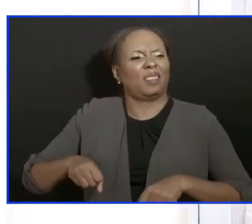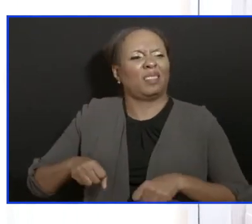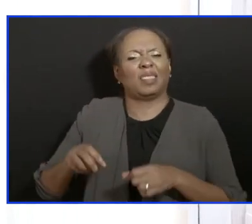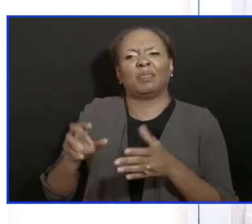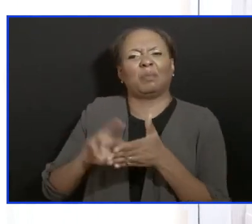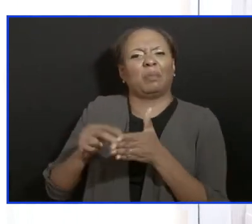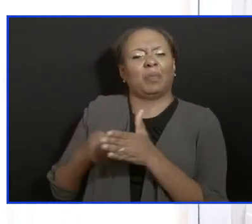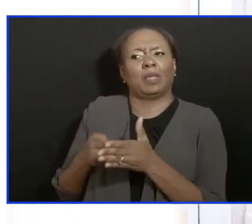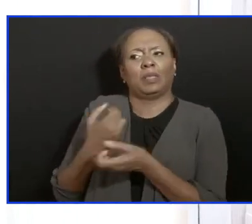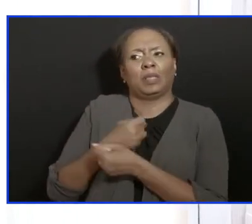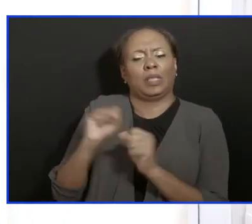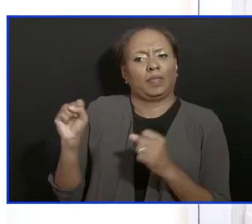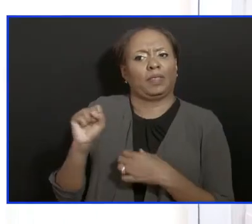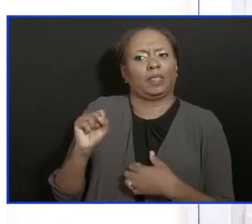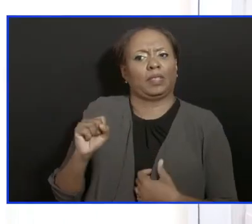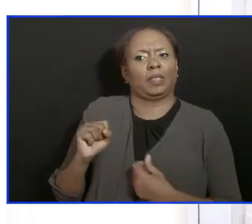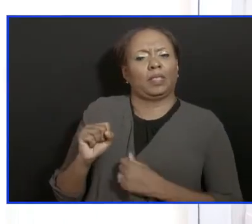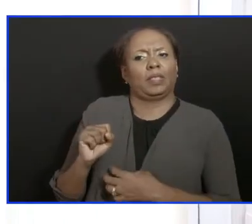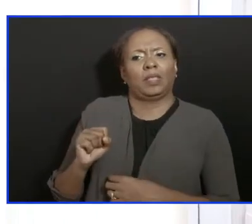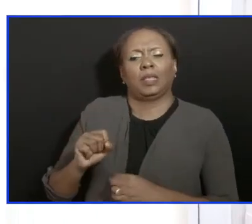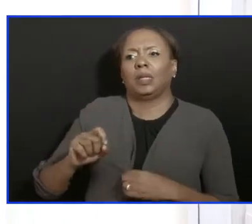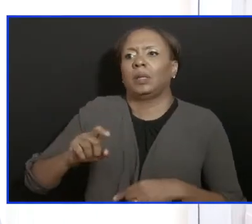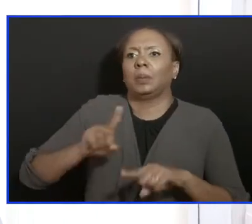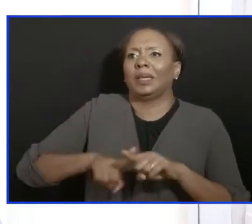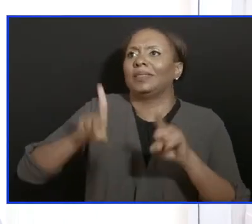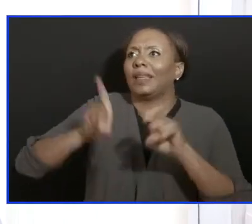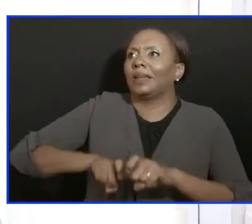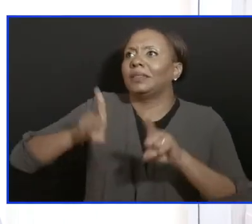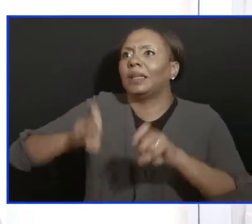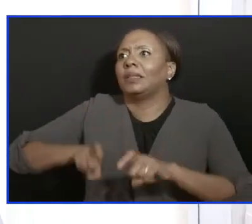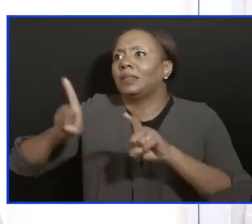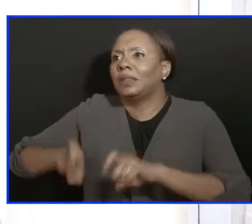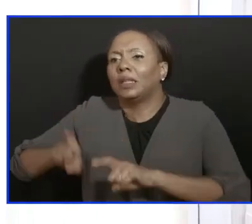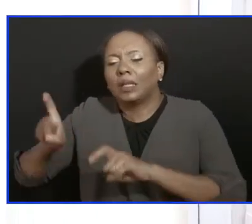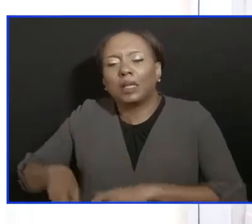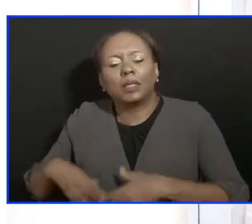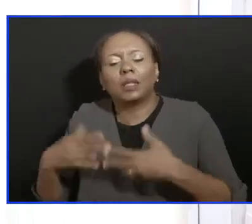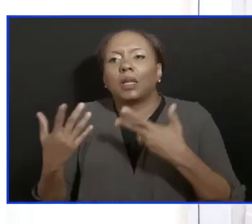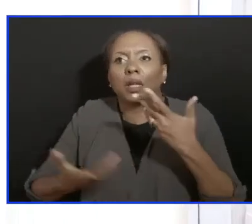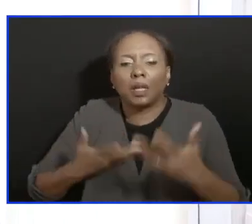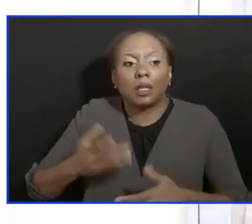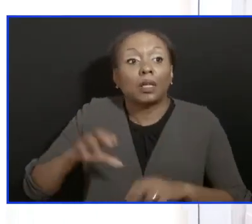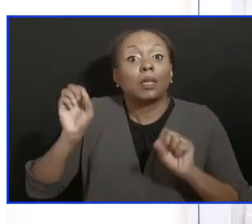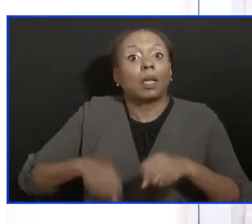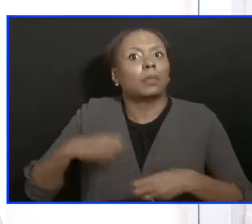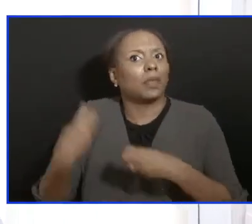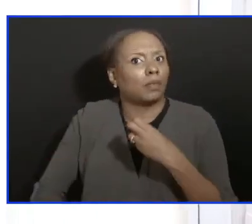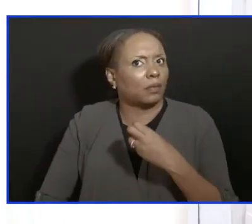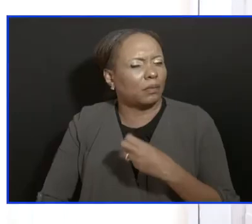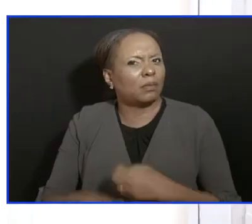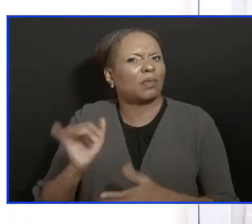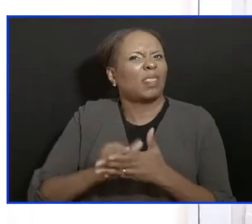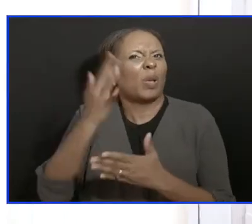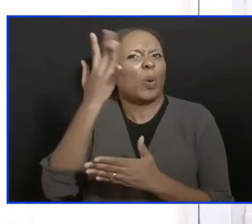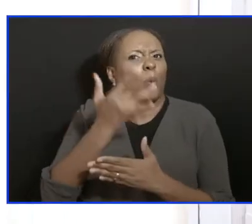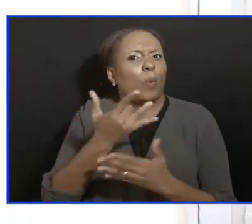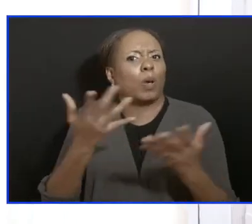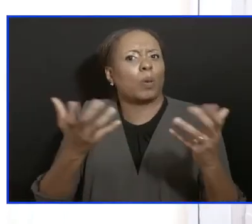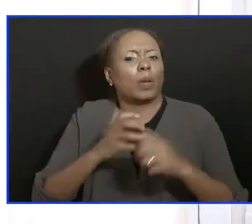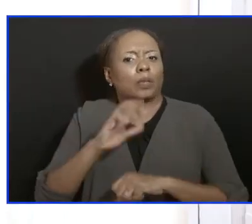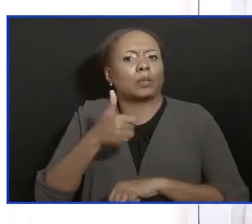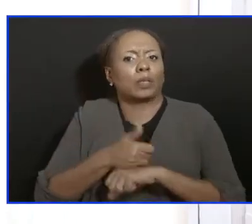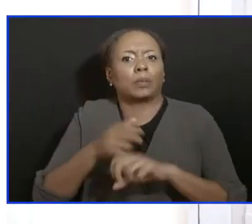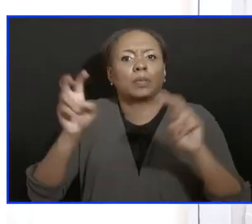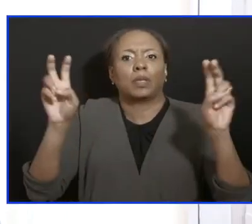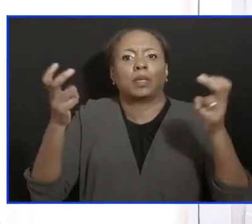cumbersome. And because we know it is cumbersome, we will guarantee you in your workplace. That is why we talk about the safe zones. I am